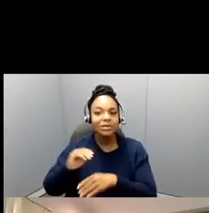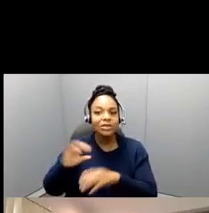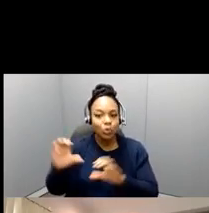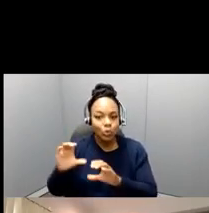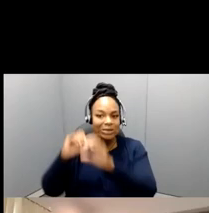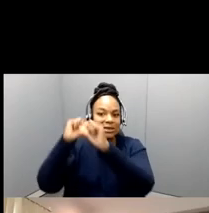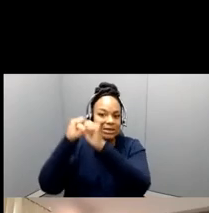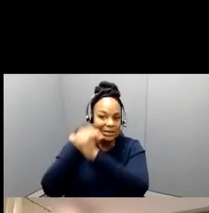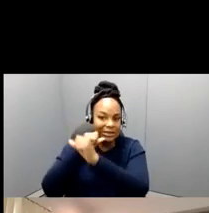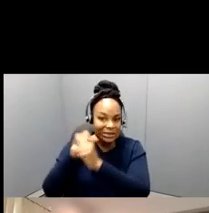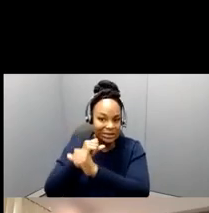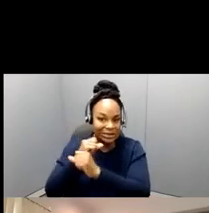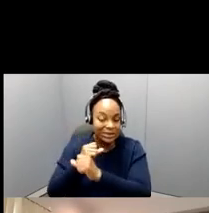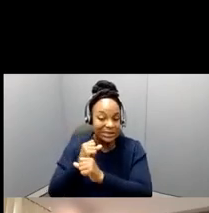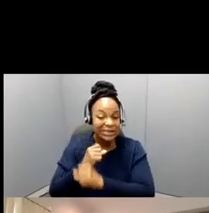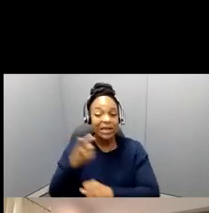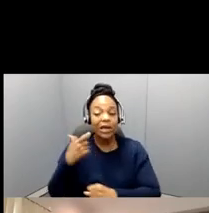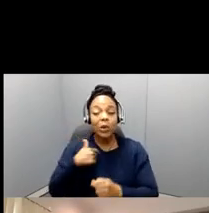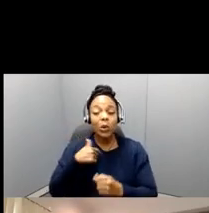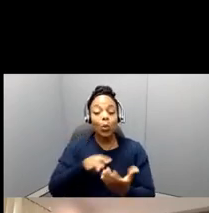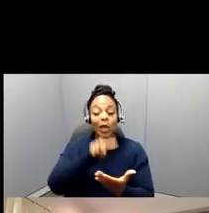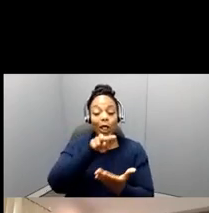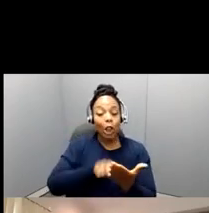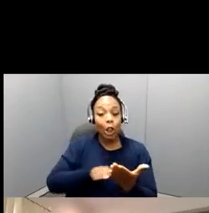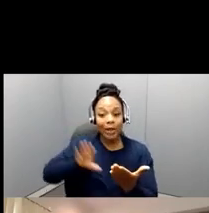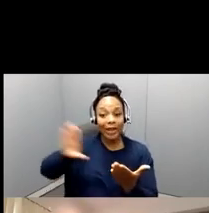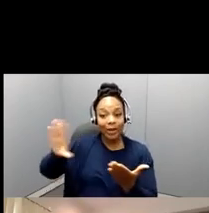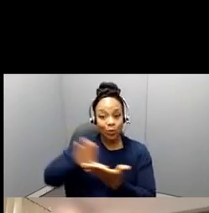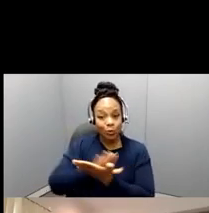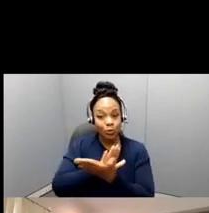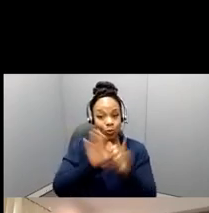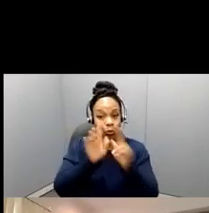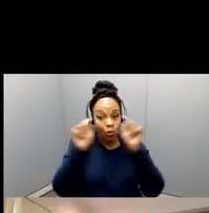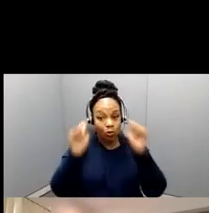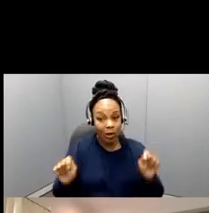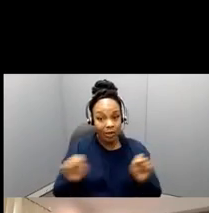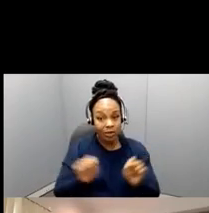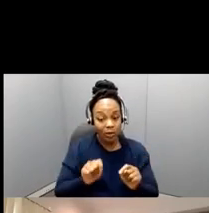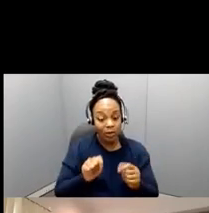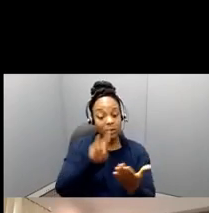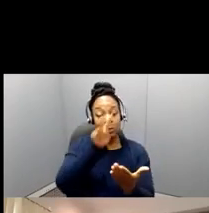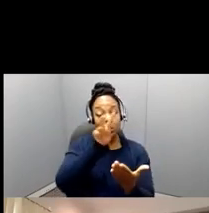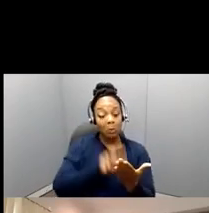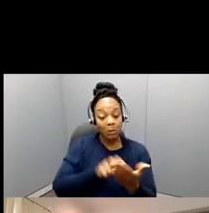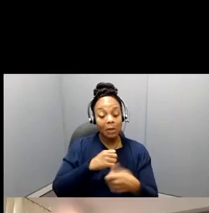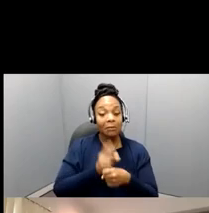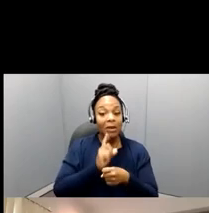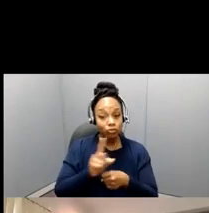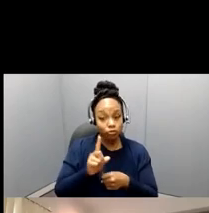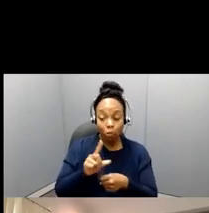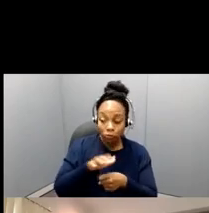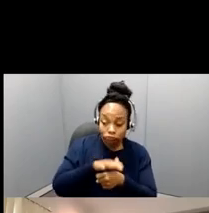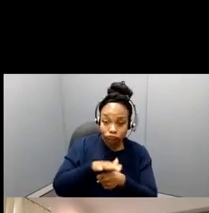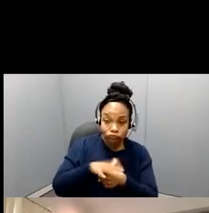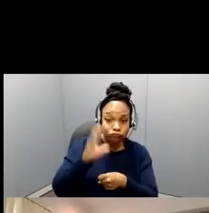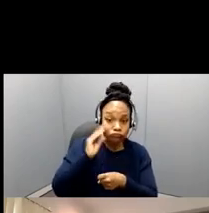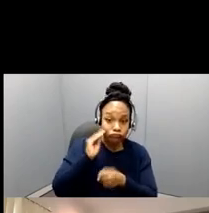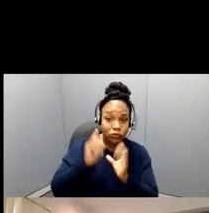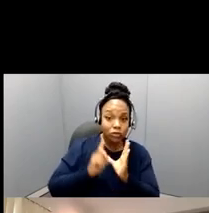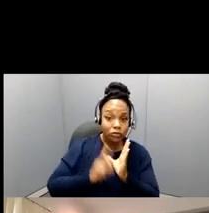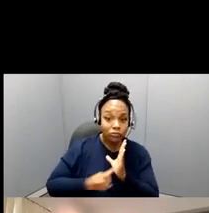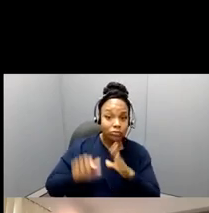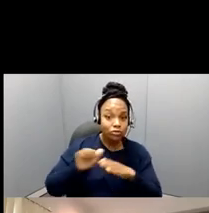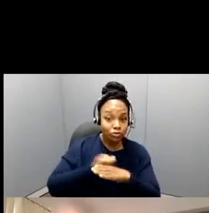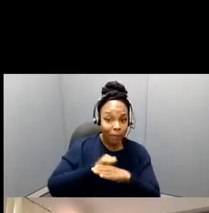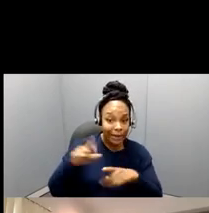you've had, um, adequate training, that that's clear. Uh, but the other piece is always important in any, uh,